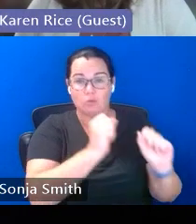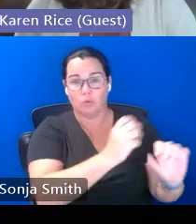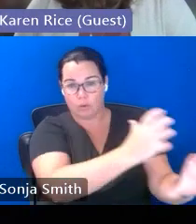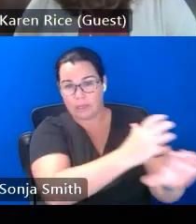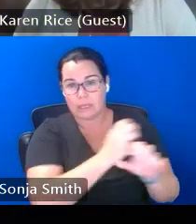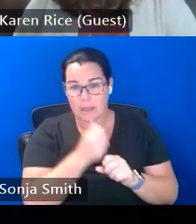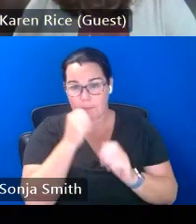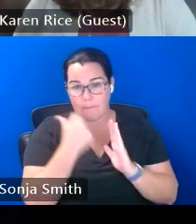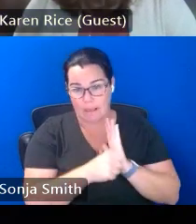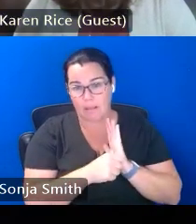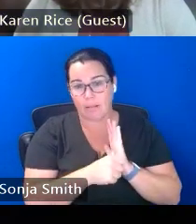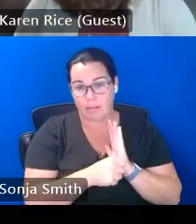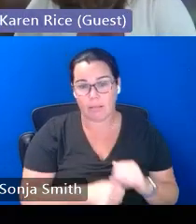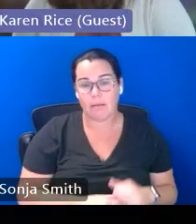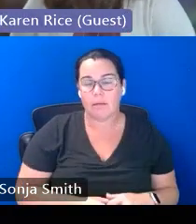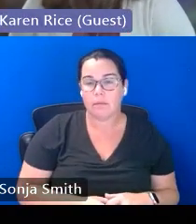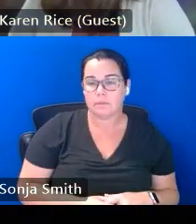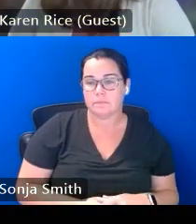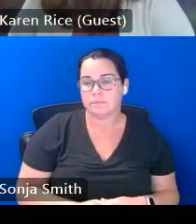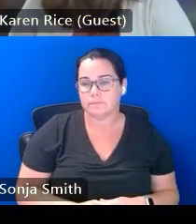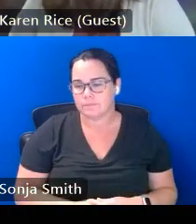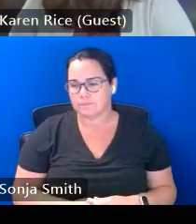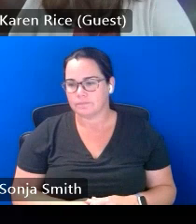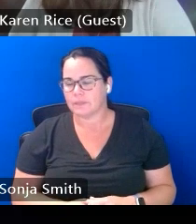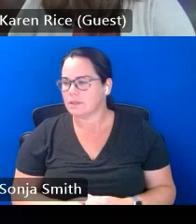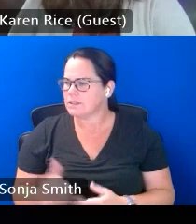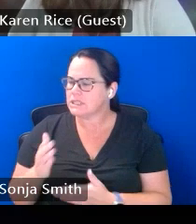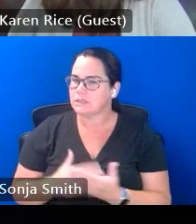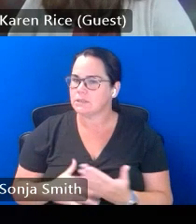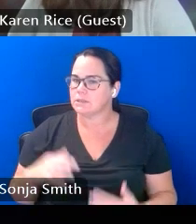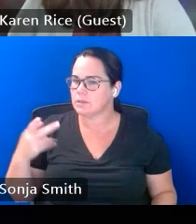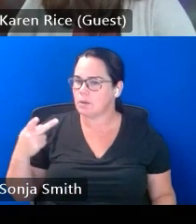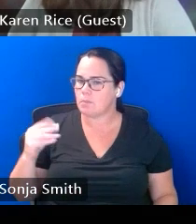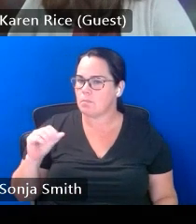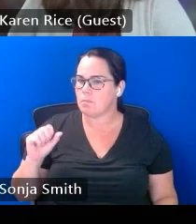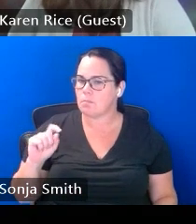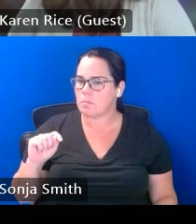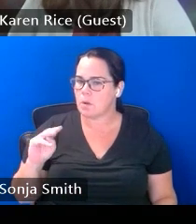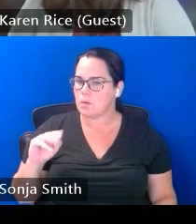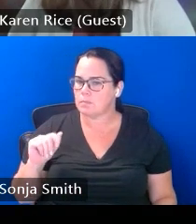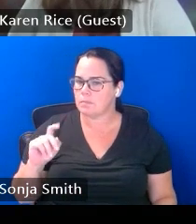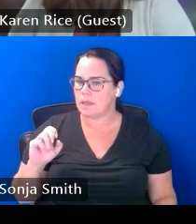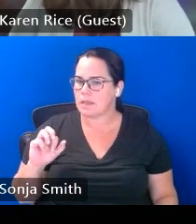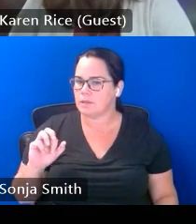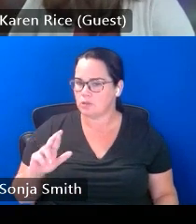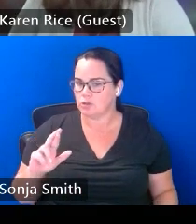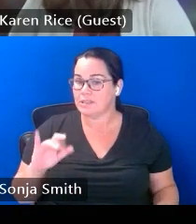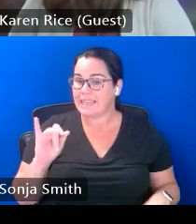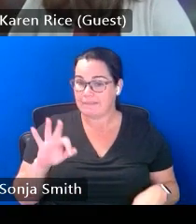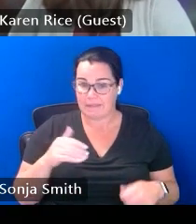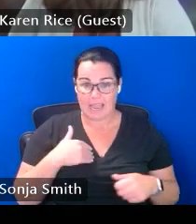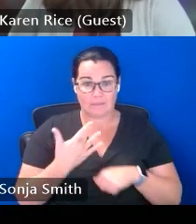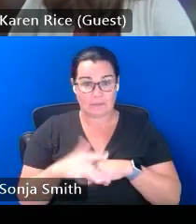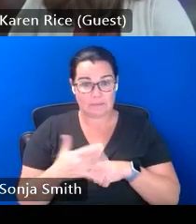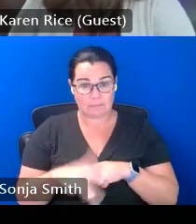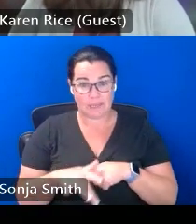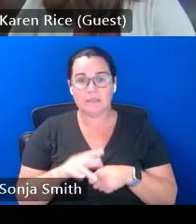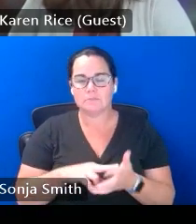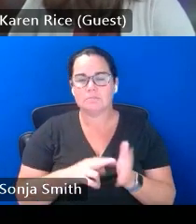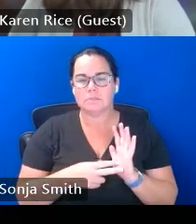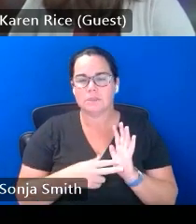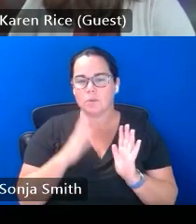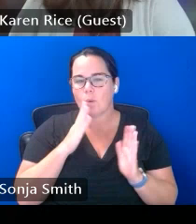i think some posters if they have space allow for that and they can look that up online it's